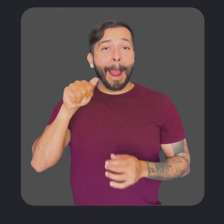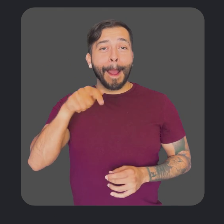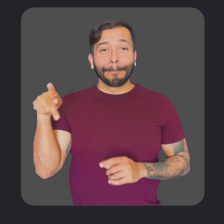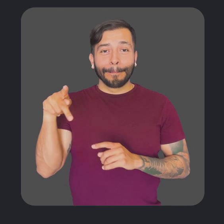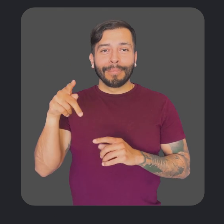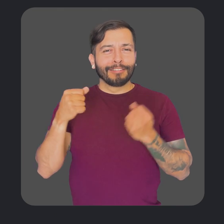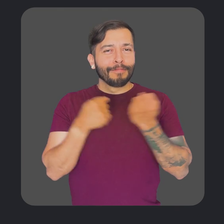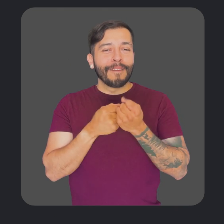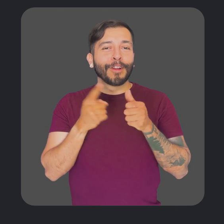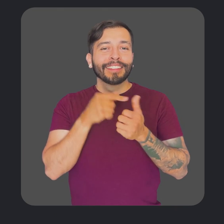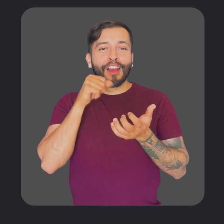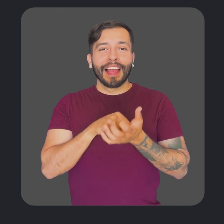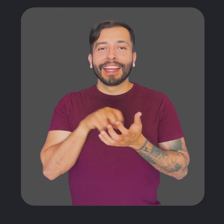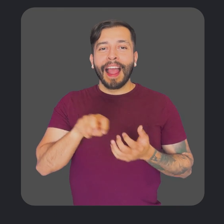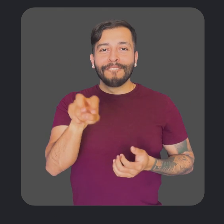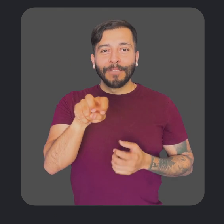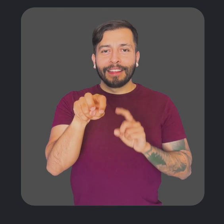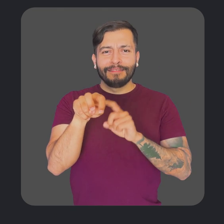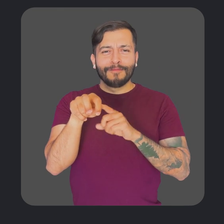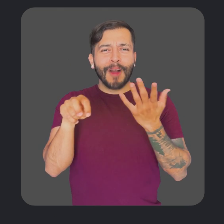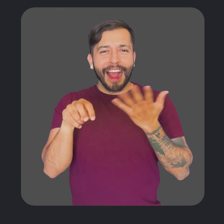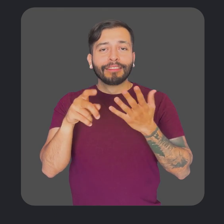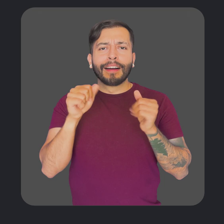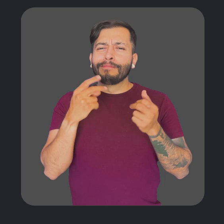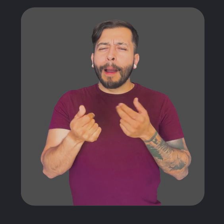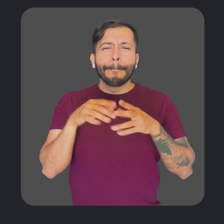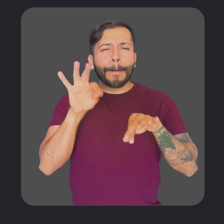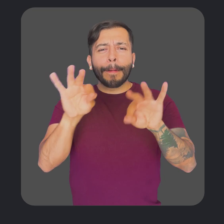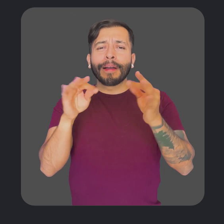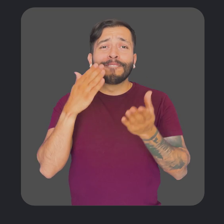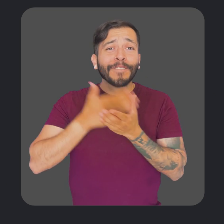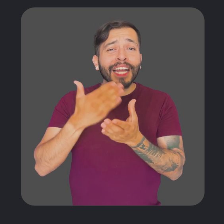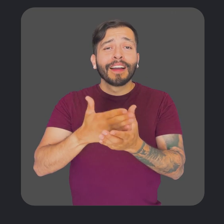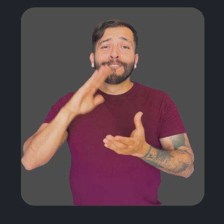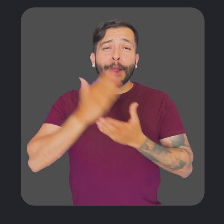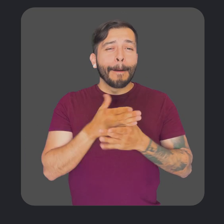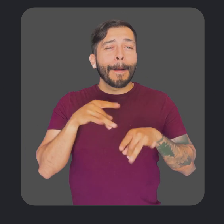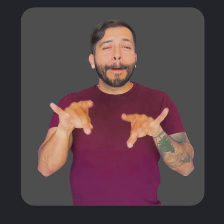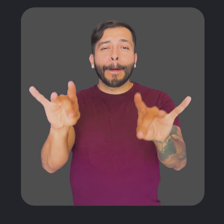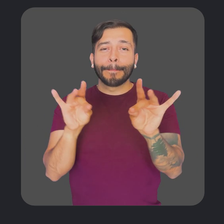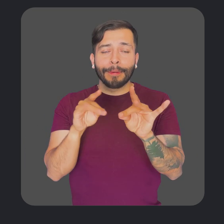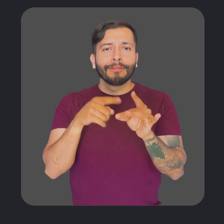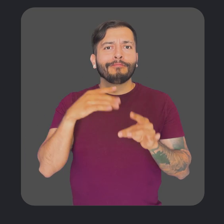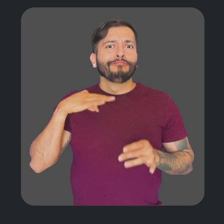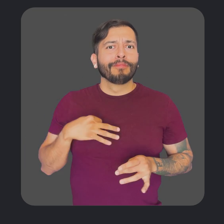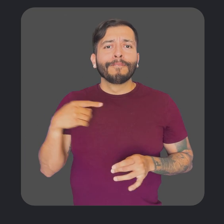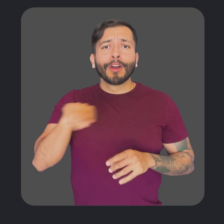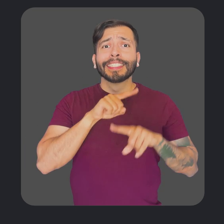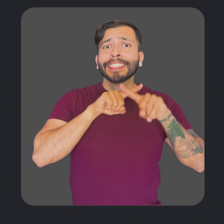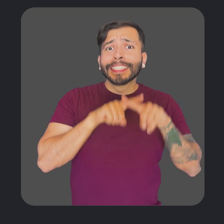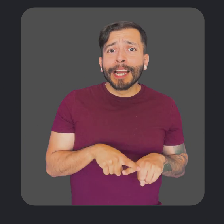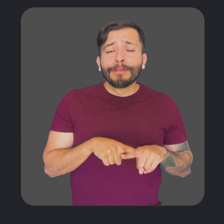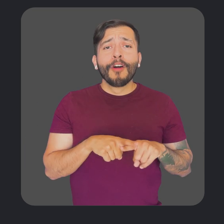Drive's web application now supports First Letters Navigation, a method for quickly finding files and folders. First Letters Navigation